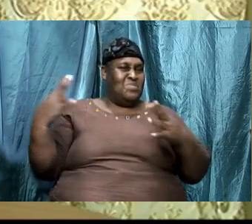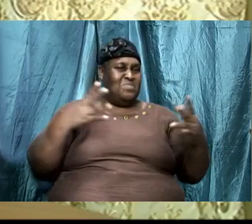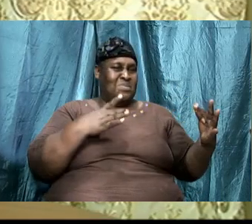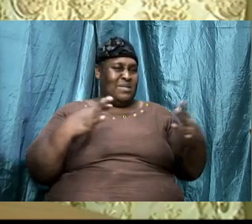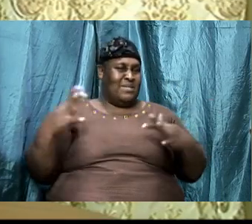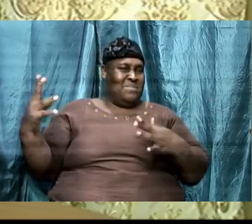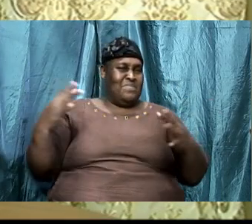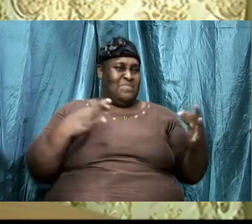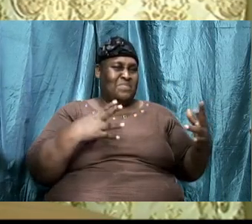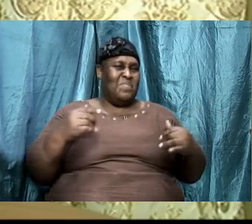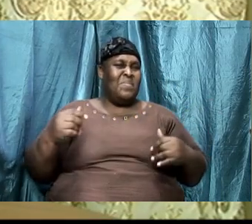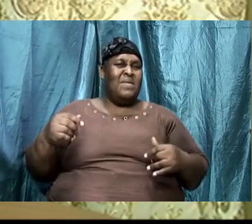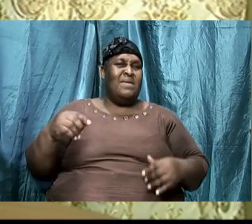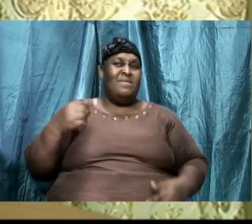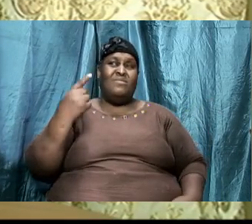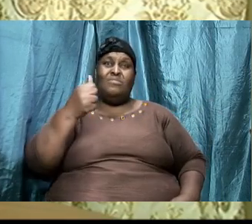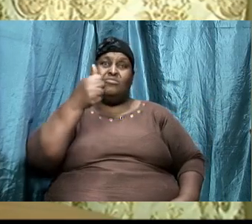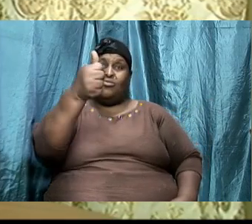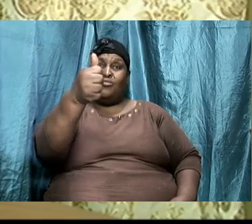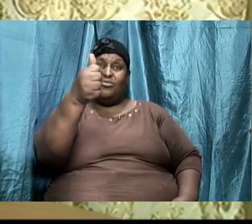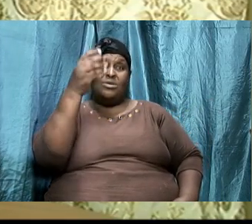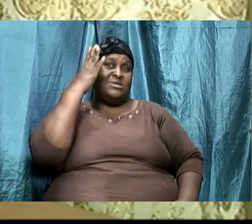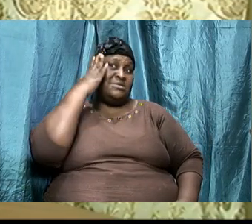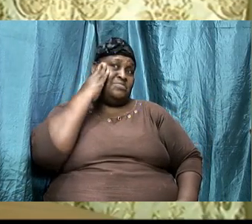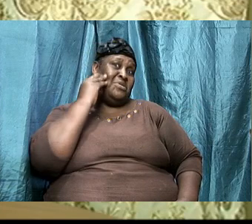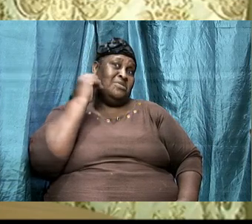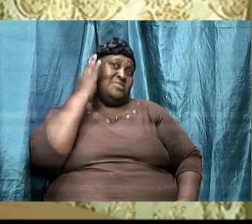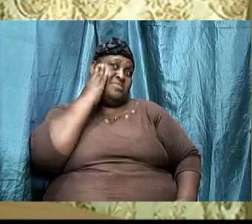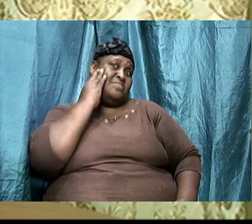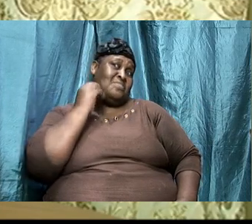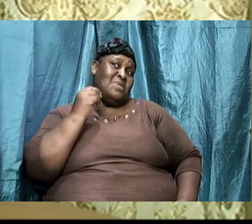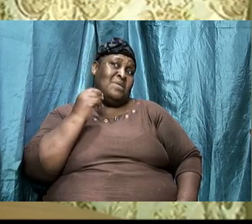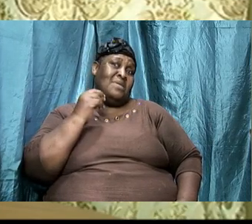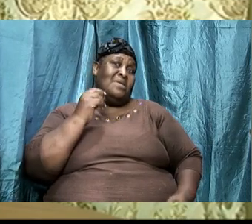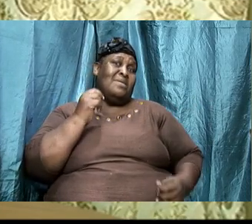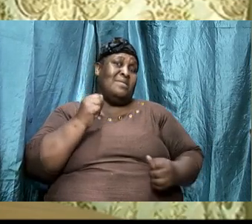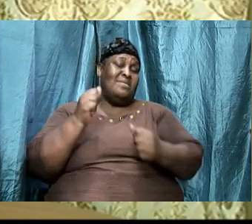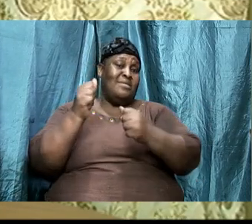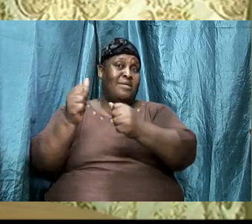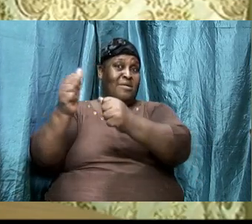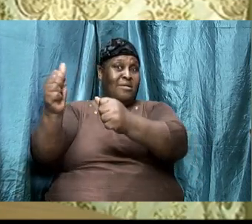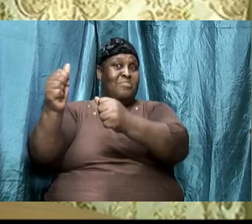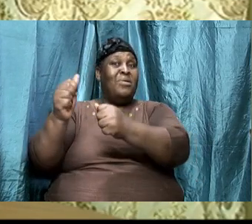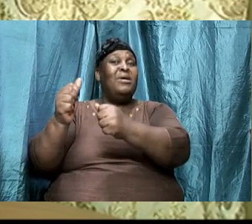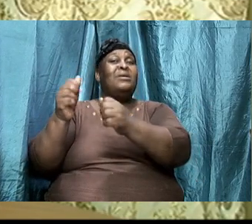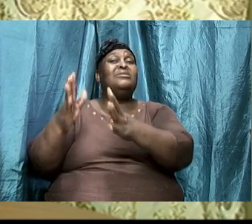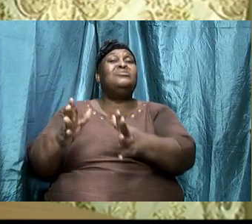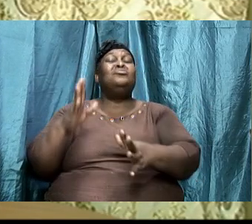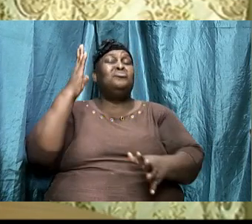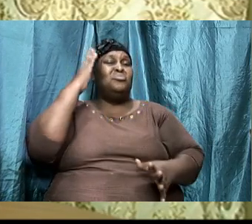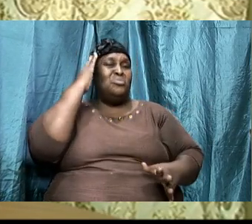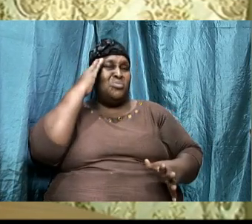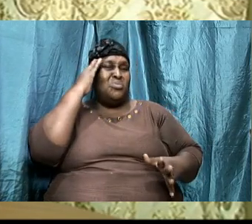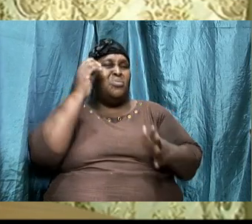from his own experience the apostle knew the opposition is real